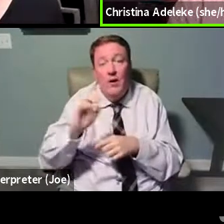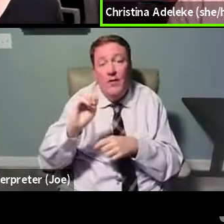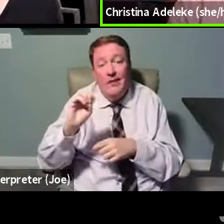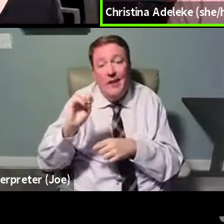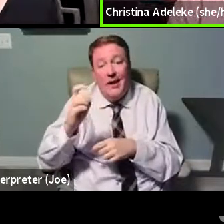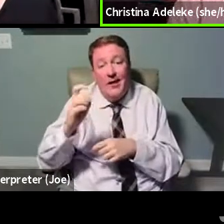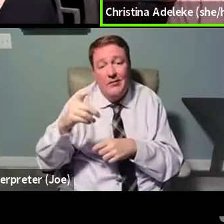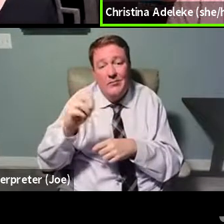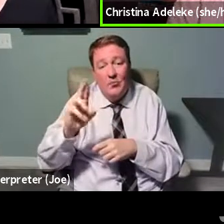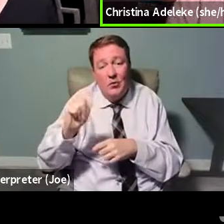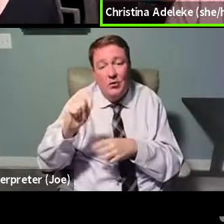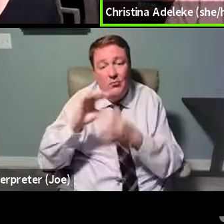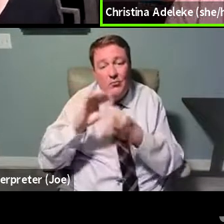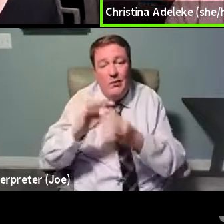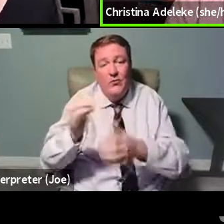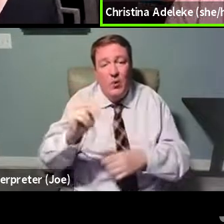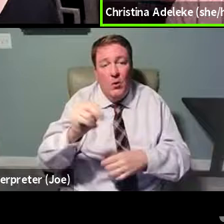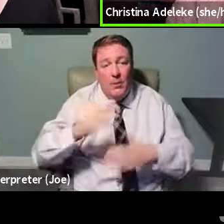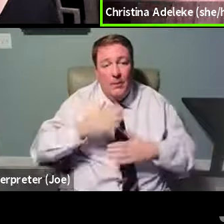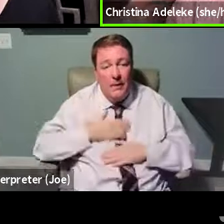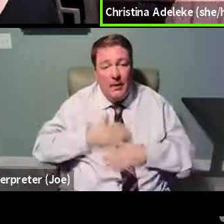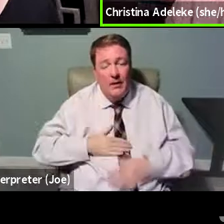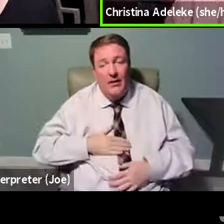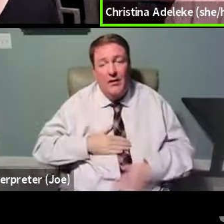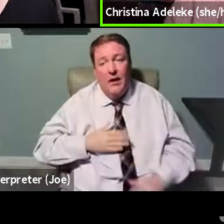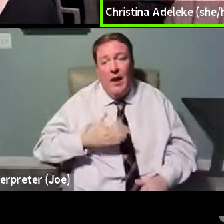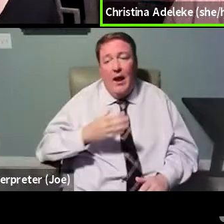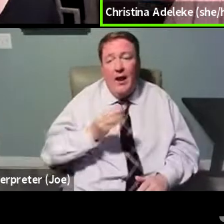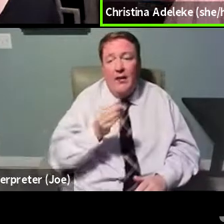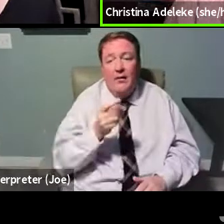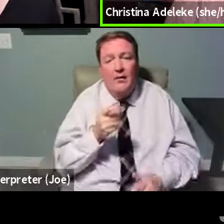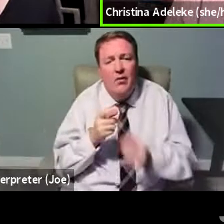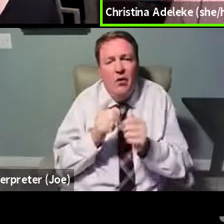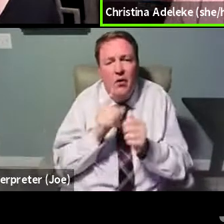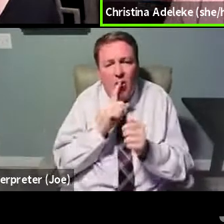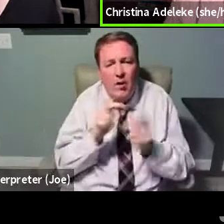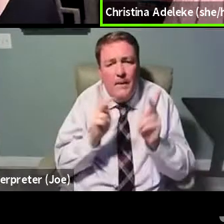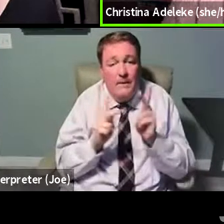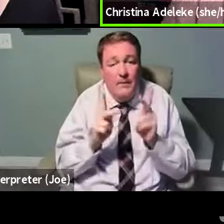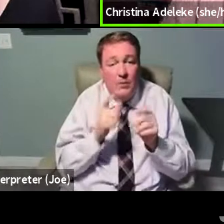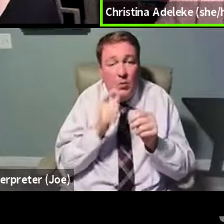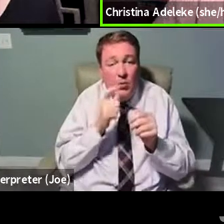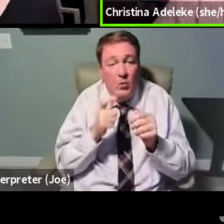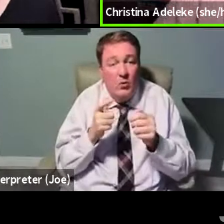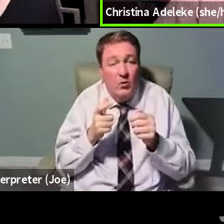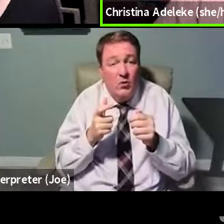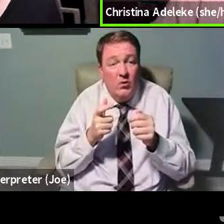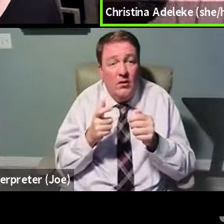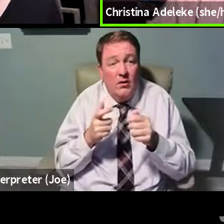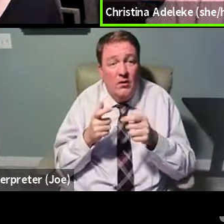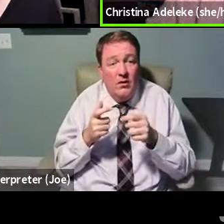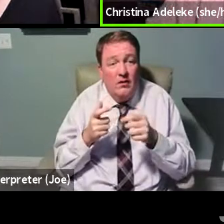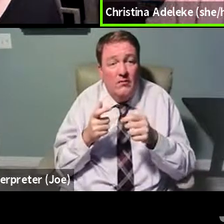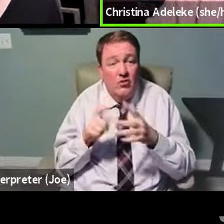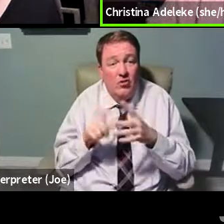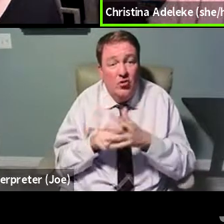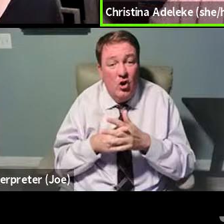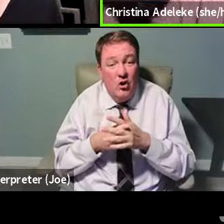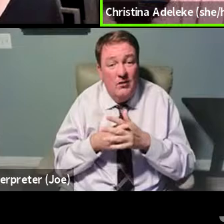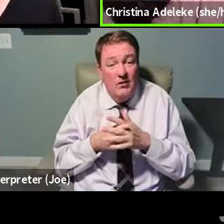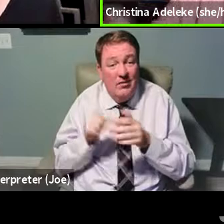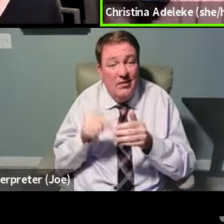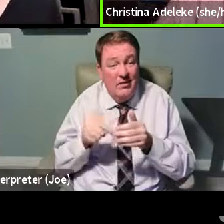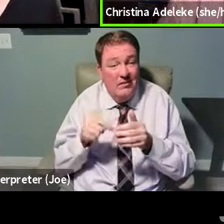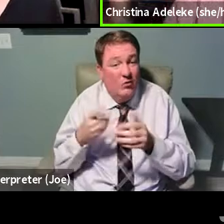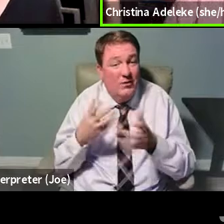forget that. And I think that, you know, there have been people who have gone on this journey before you.